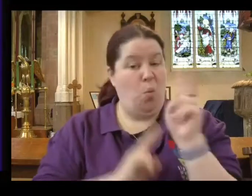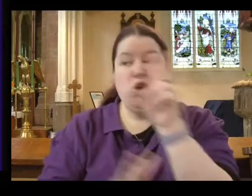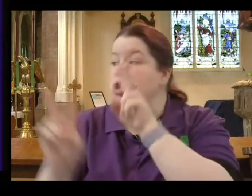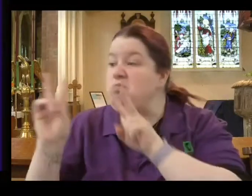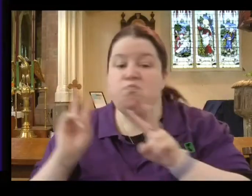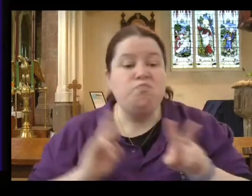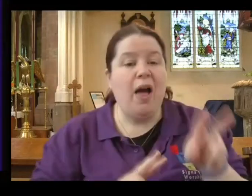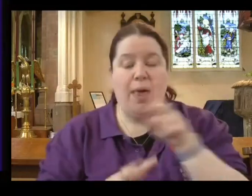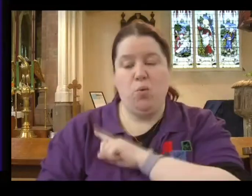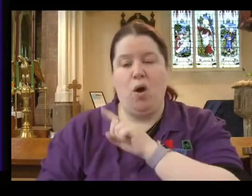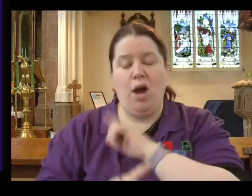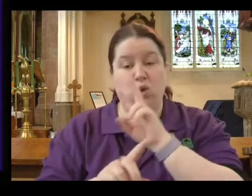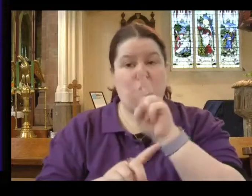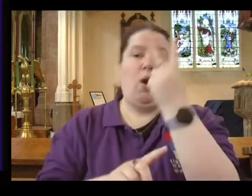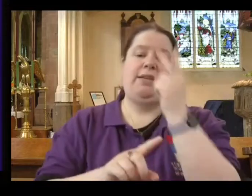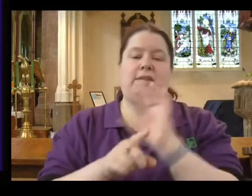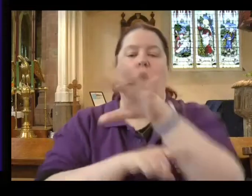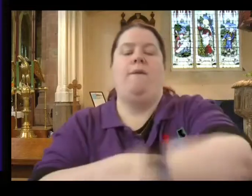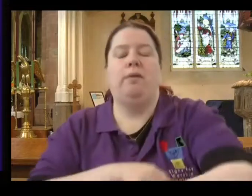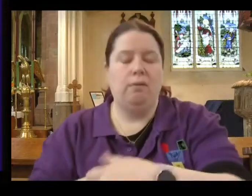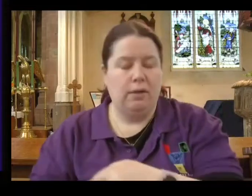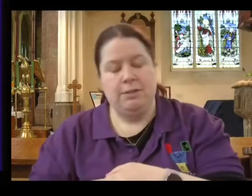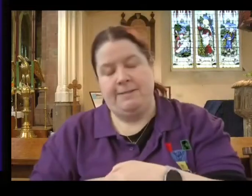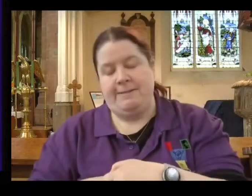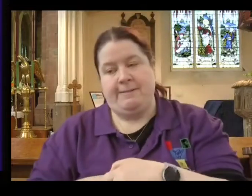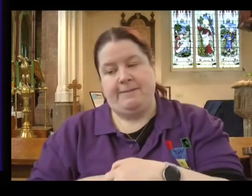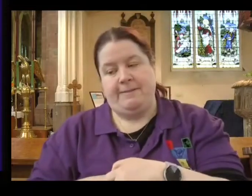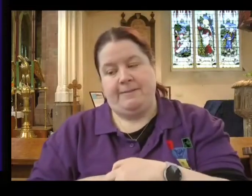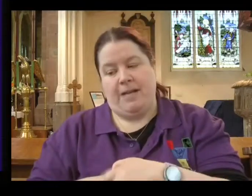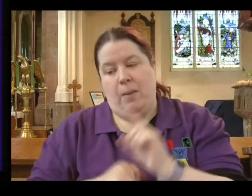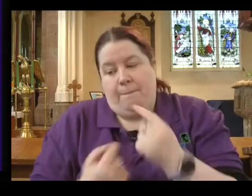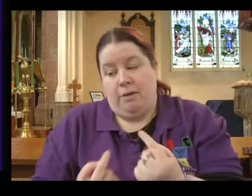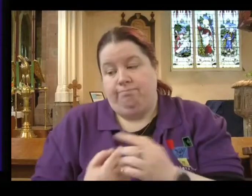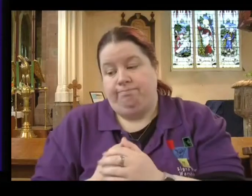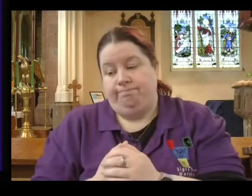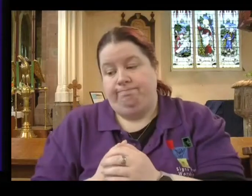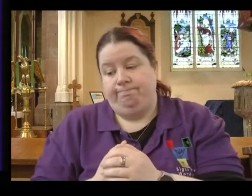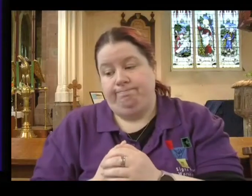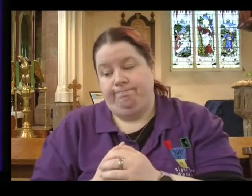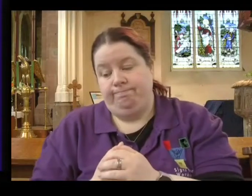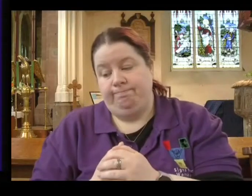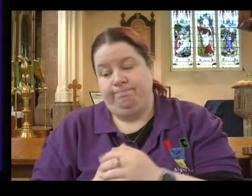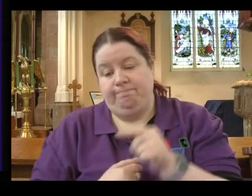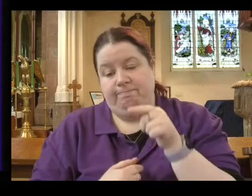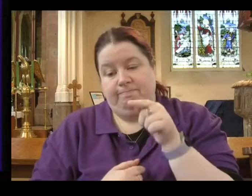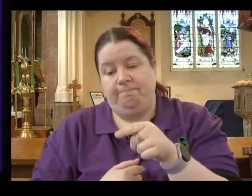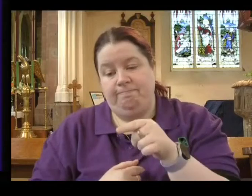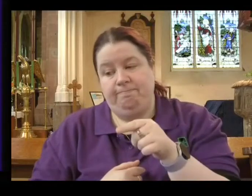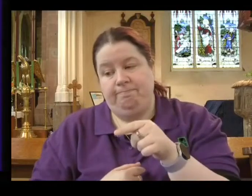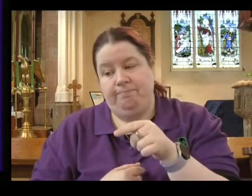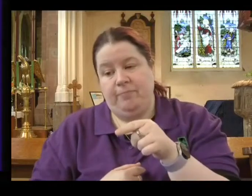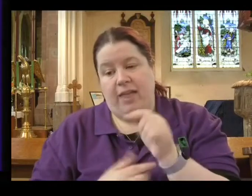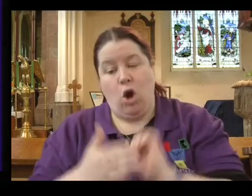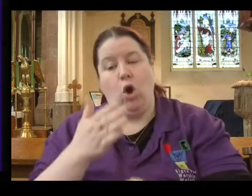once due to lack of vigilance might be unfortunate, twice just carelessness. But sadly the church in Sardis seems to have caught that